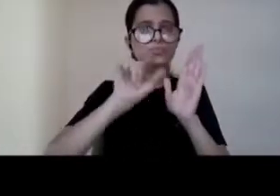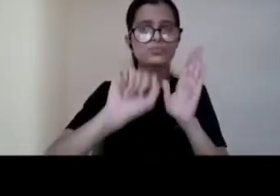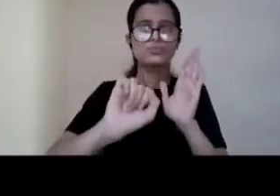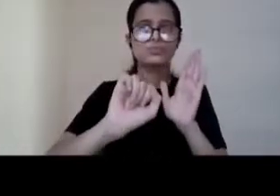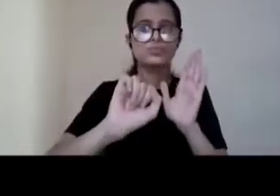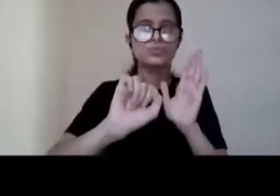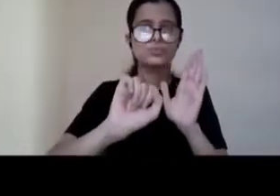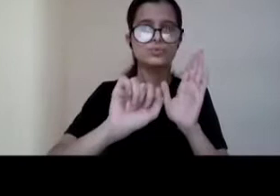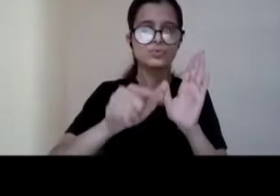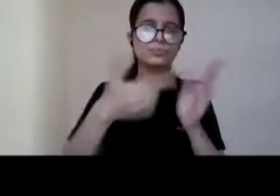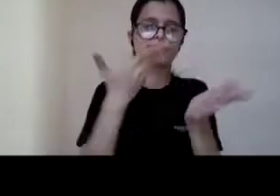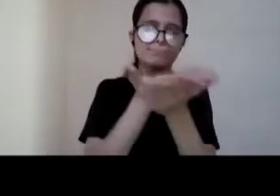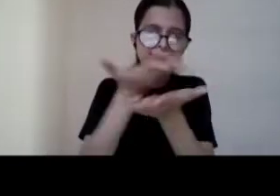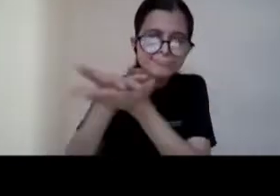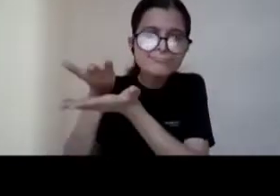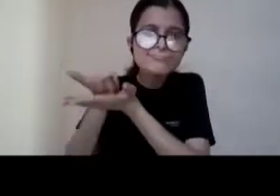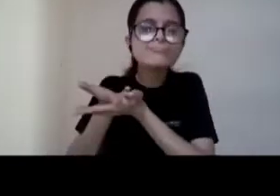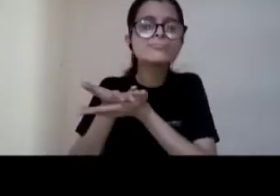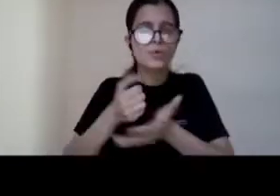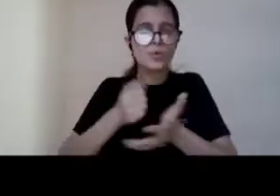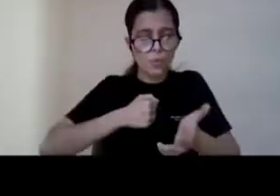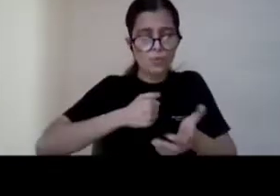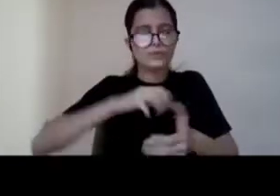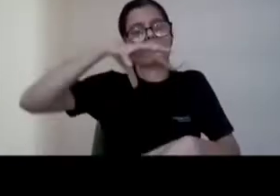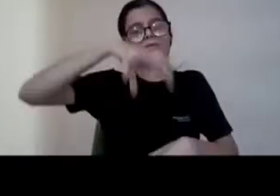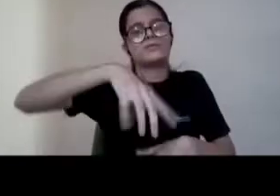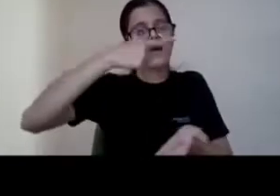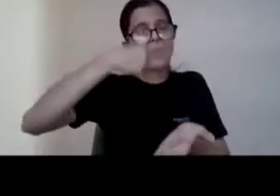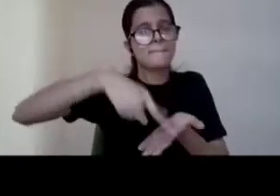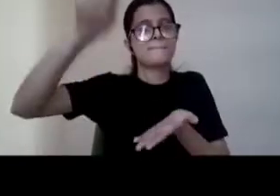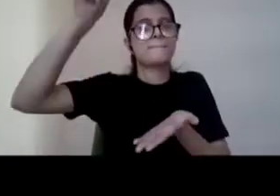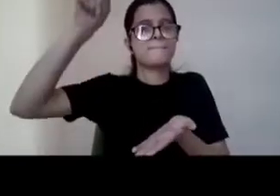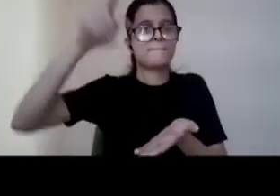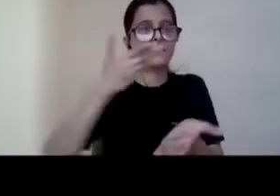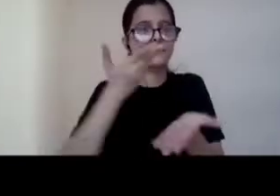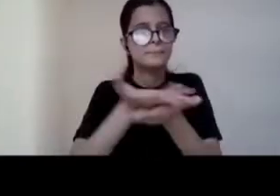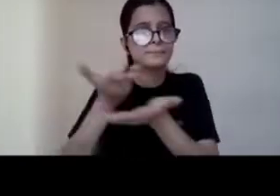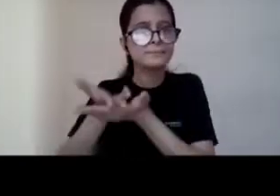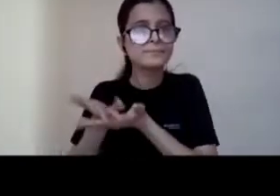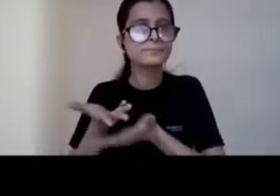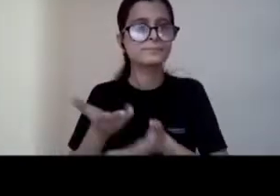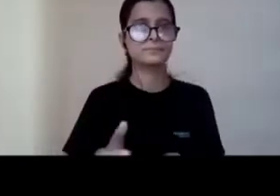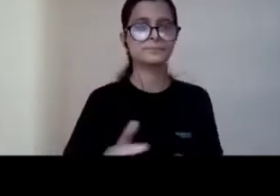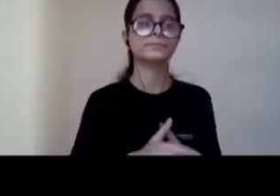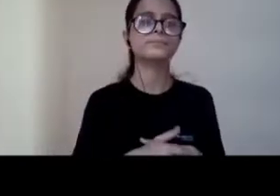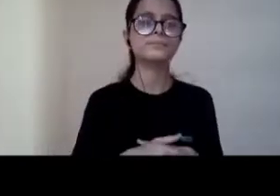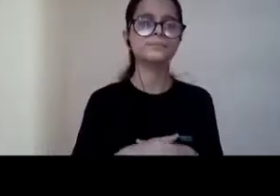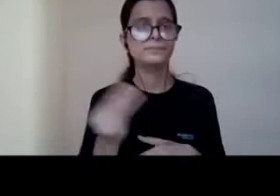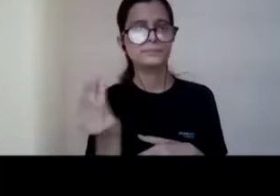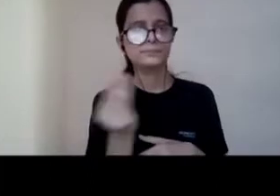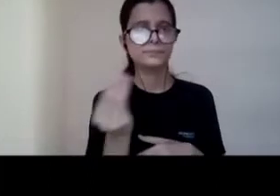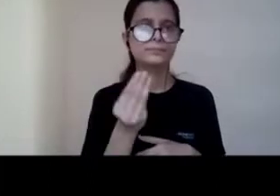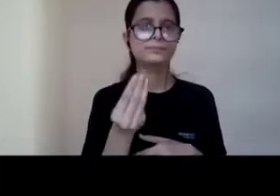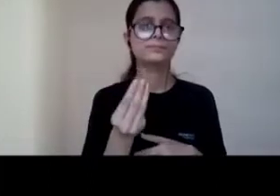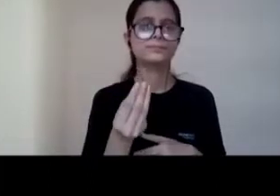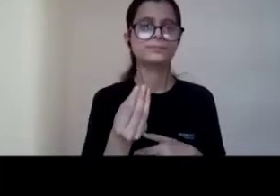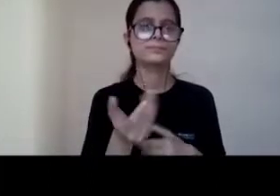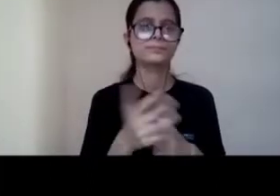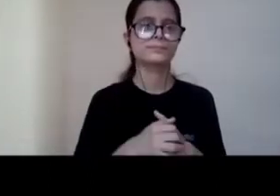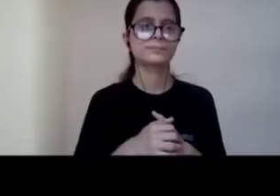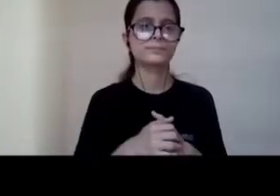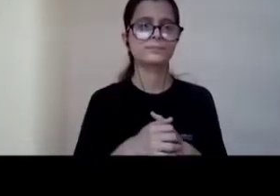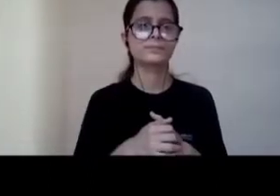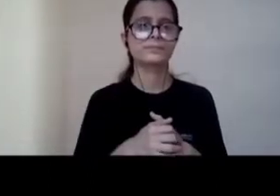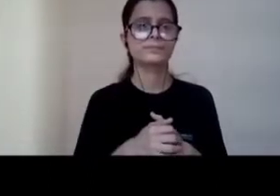to make it applicable within the country although there have been certain cases where uh where